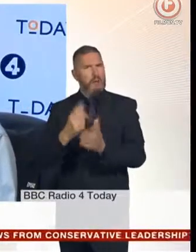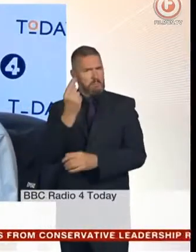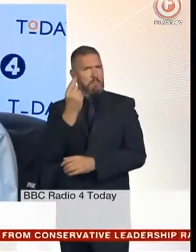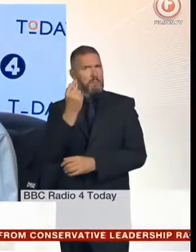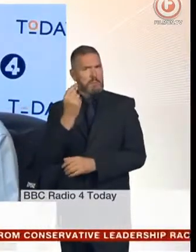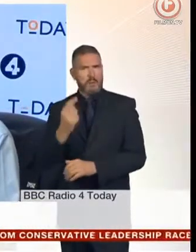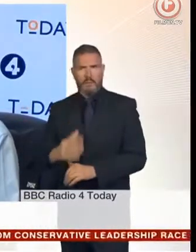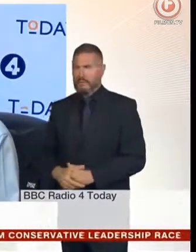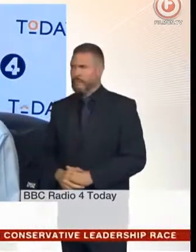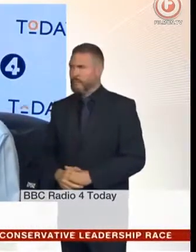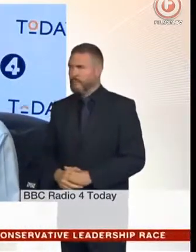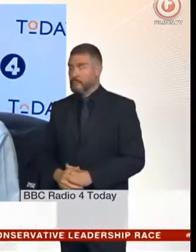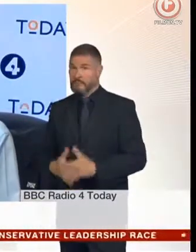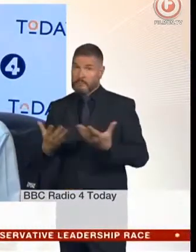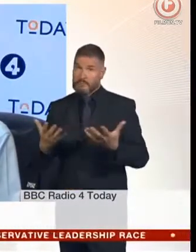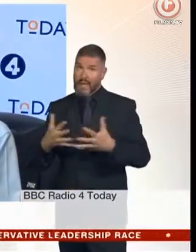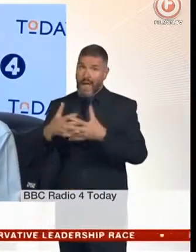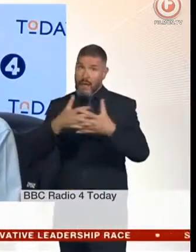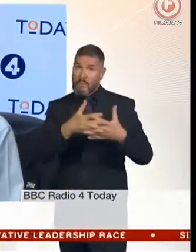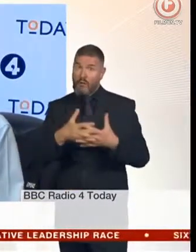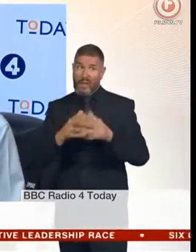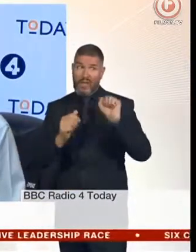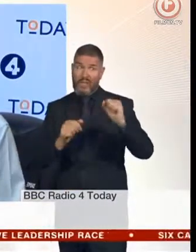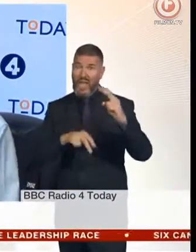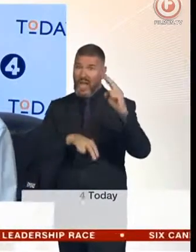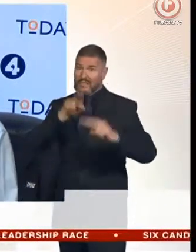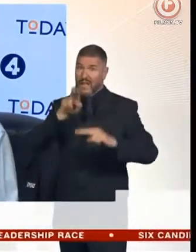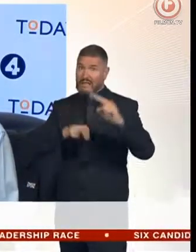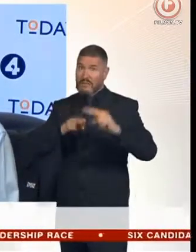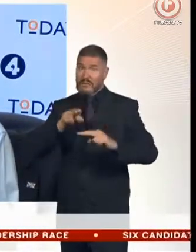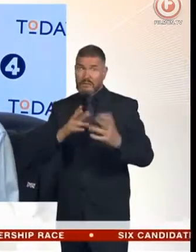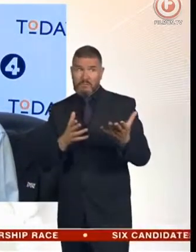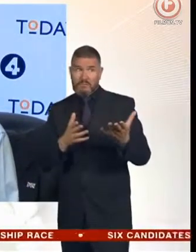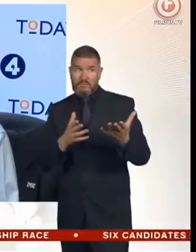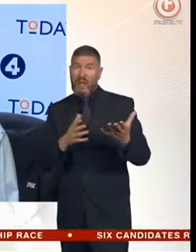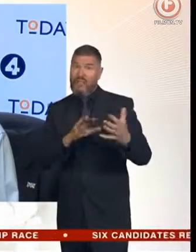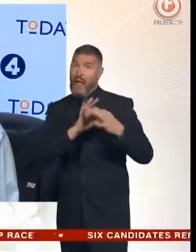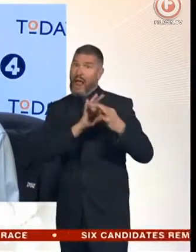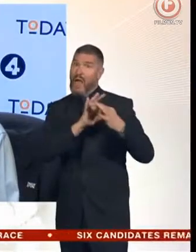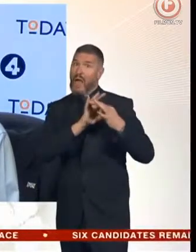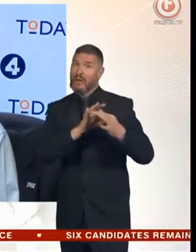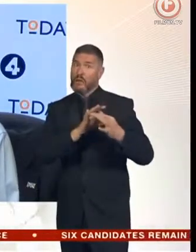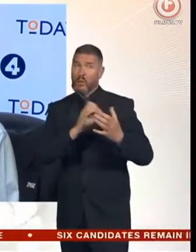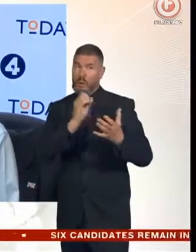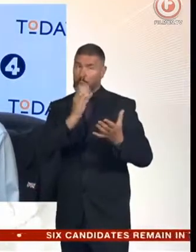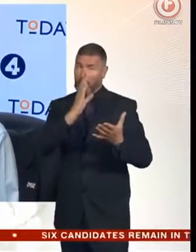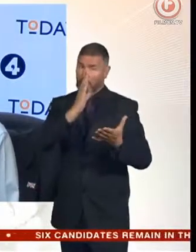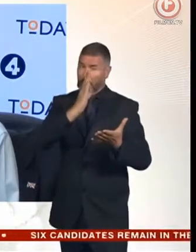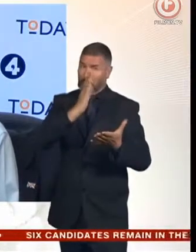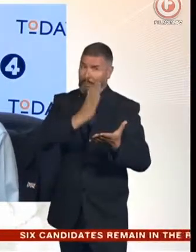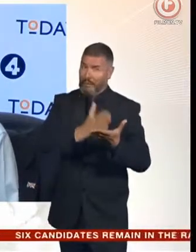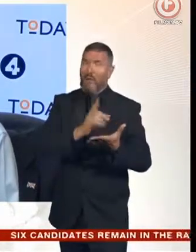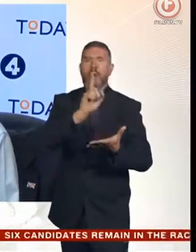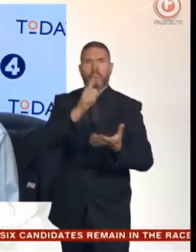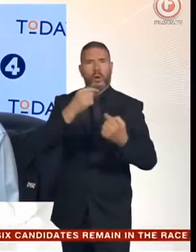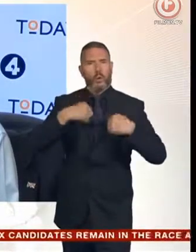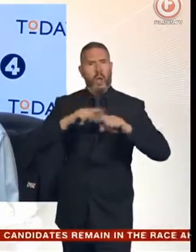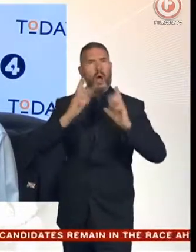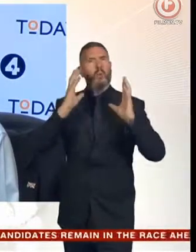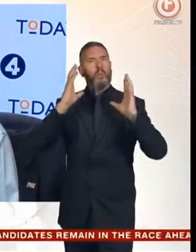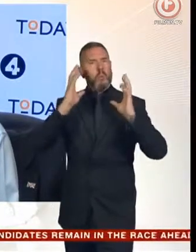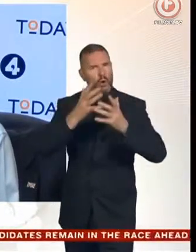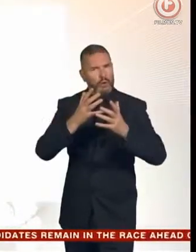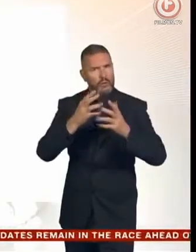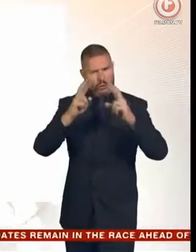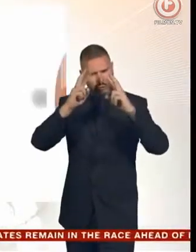not to believe the American assessment, and our instinct is to believe it because they're our closest ally, and we are very worried about the